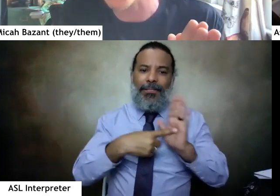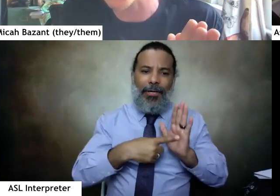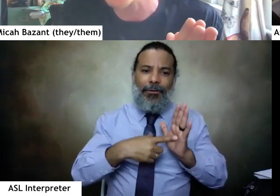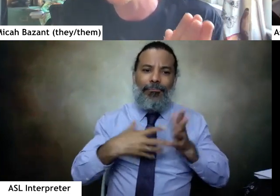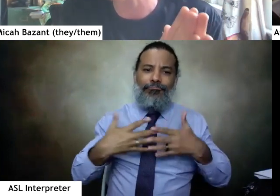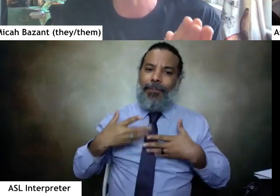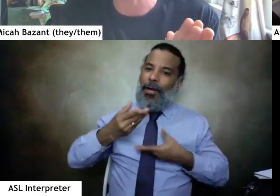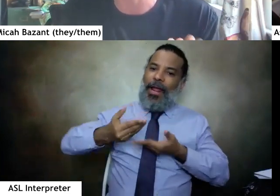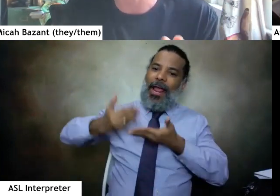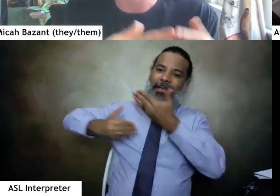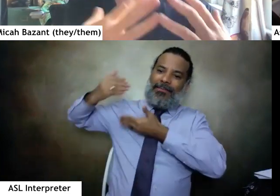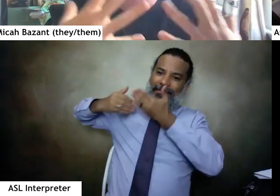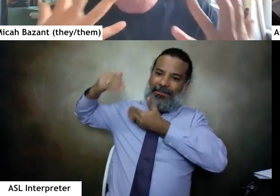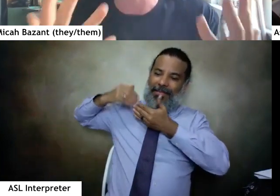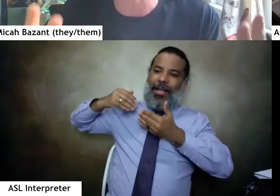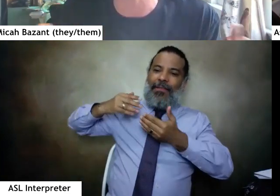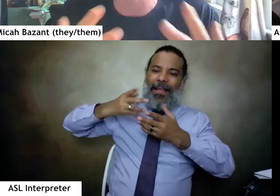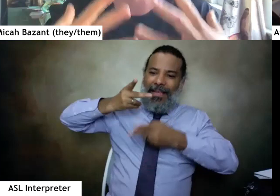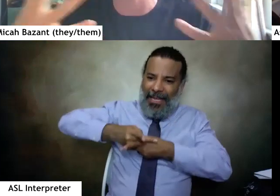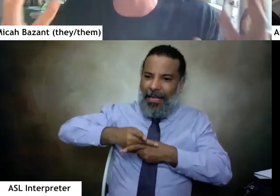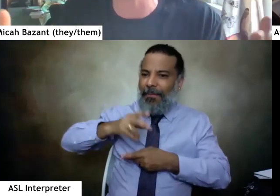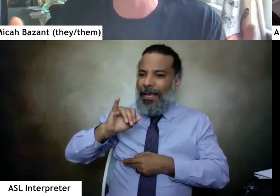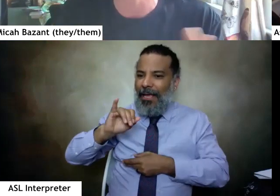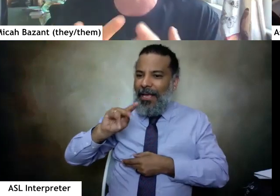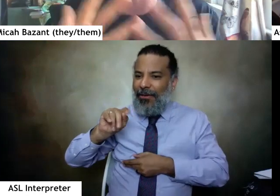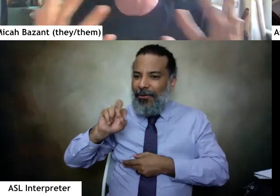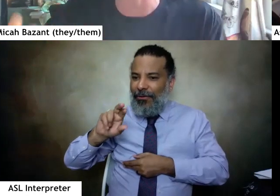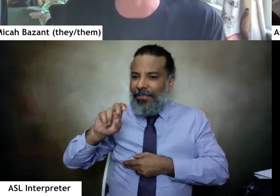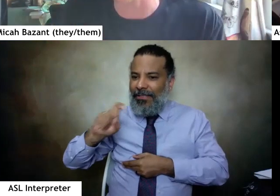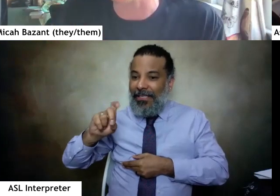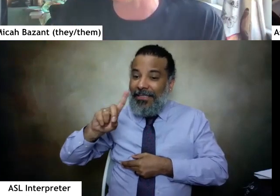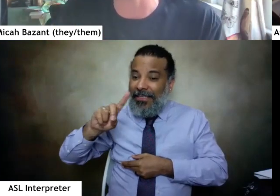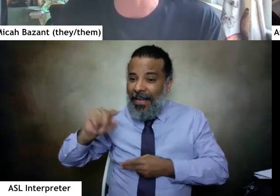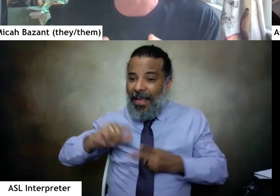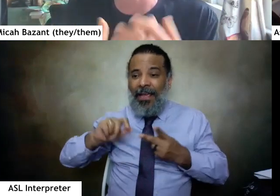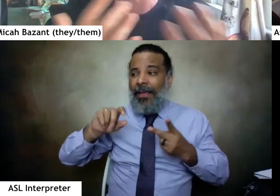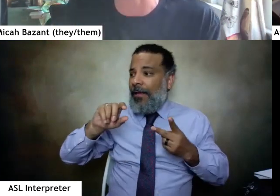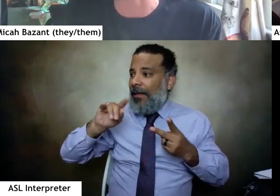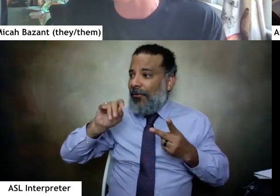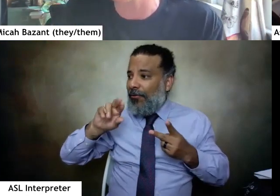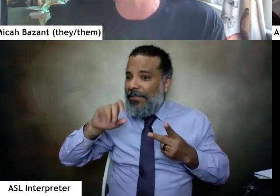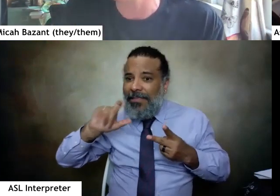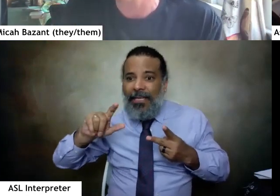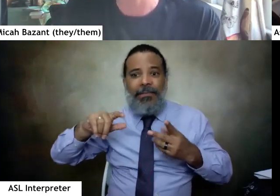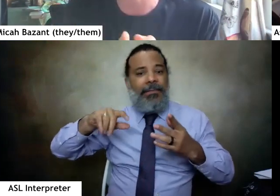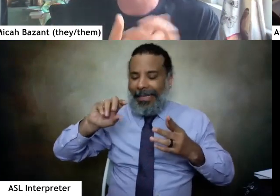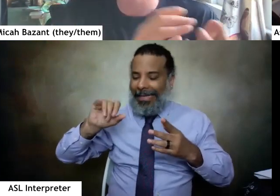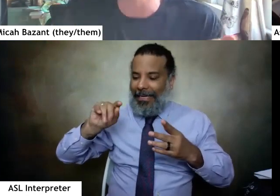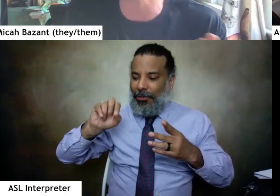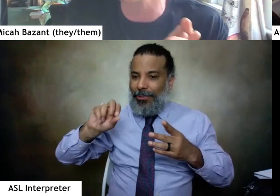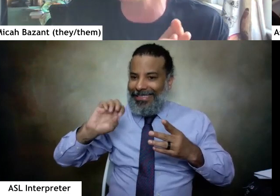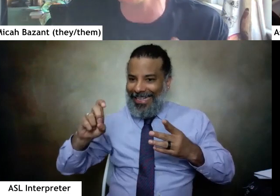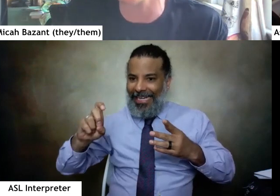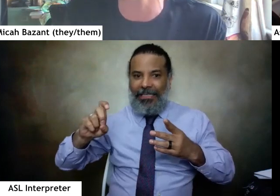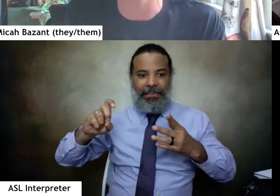ancestors who carried their intersex DNA and lineage across the Atlantic and through enslavement. And when I